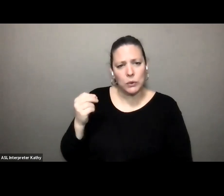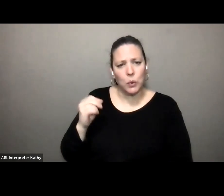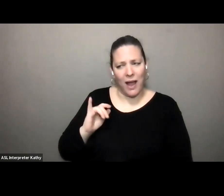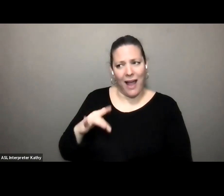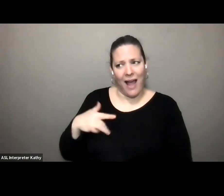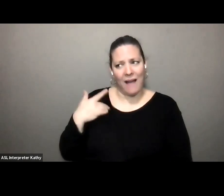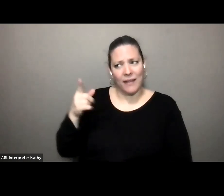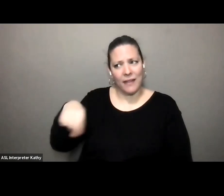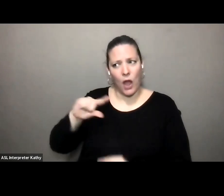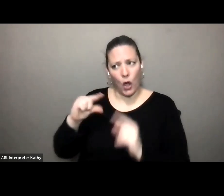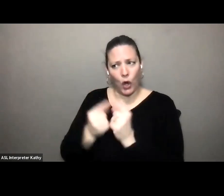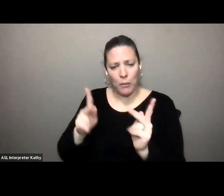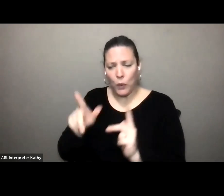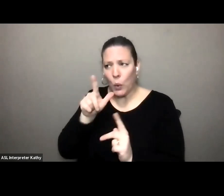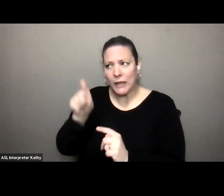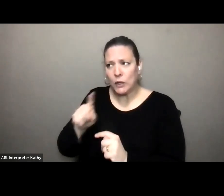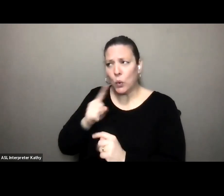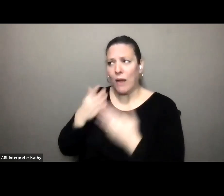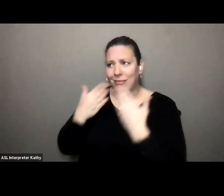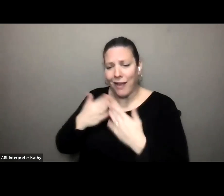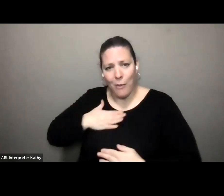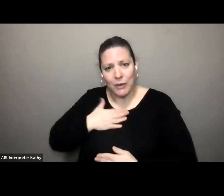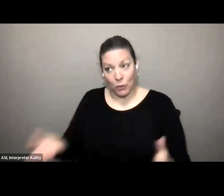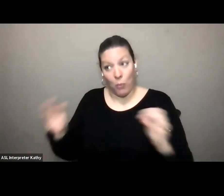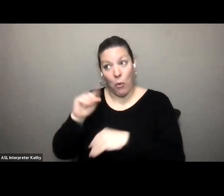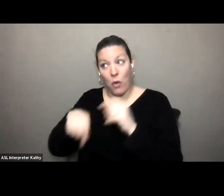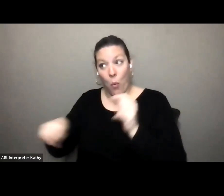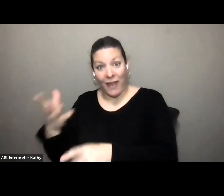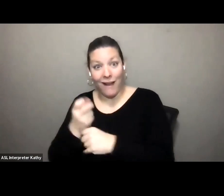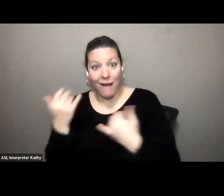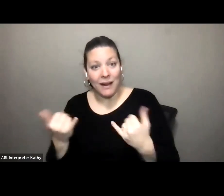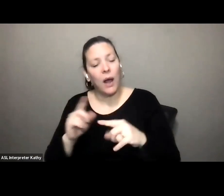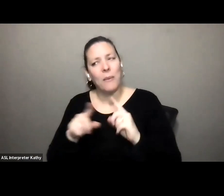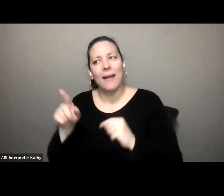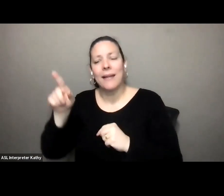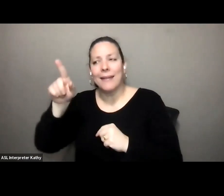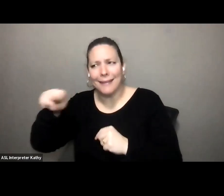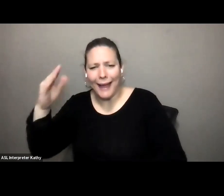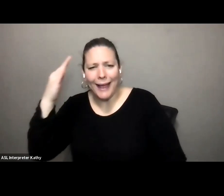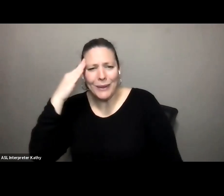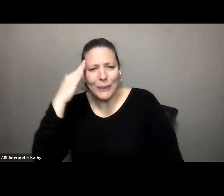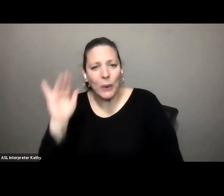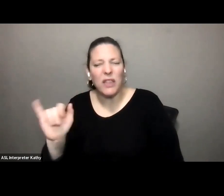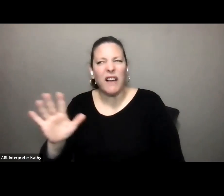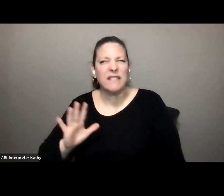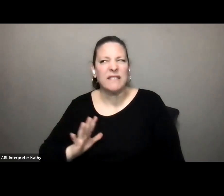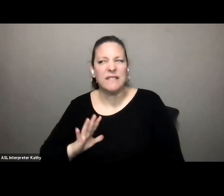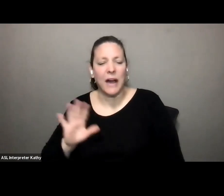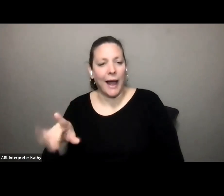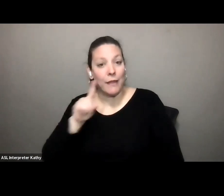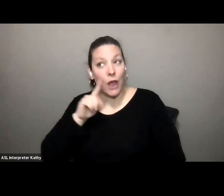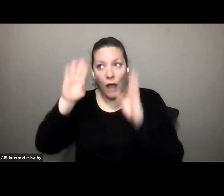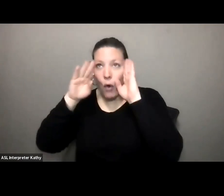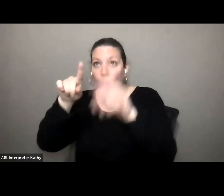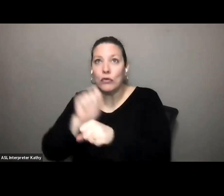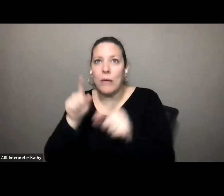are a group of people that should be appreciated even more than what they are but they know like they're okay with it they're concentrating on their